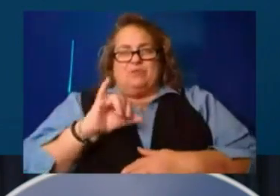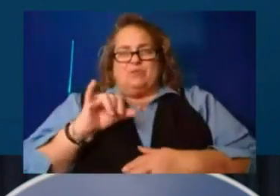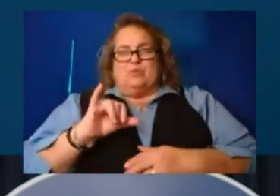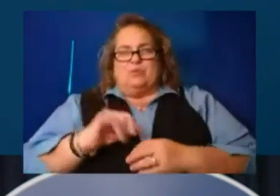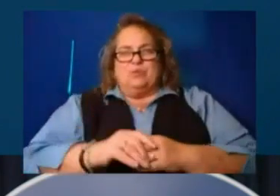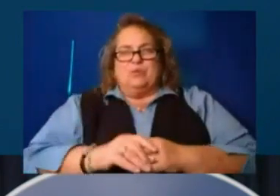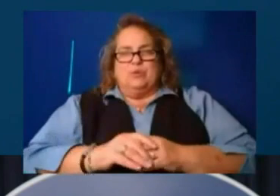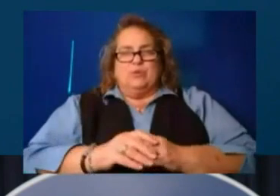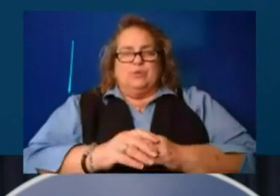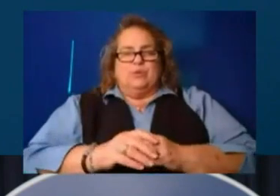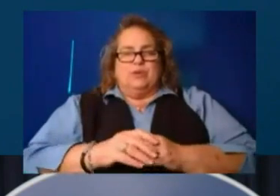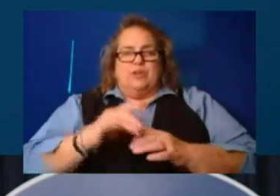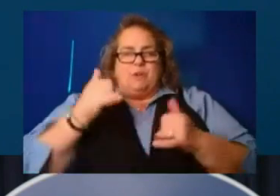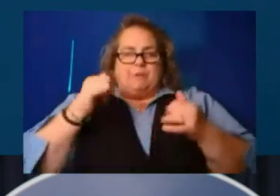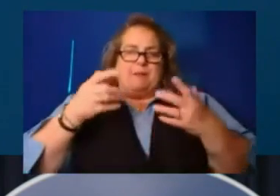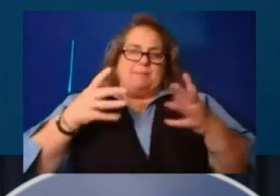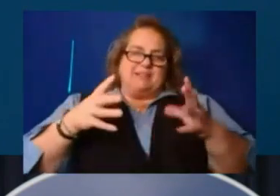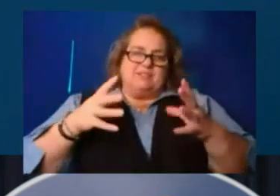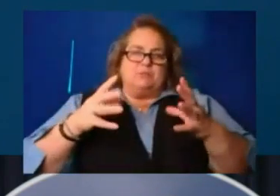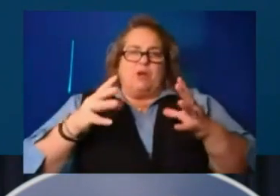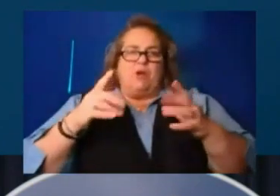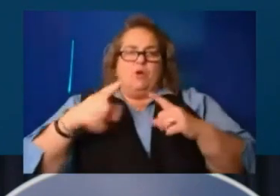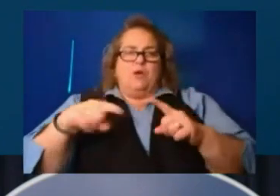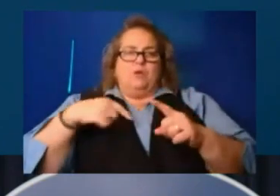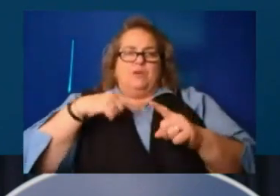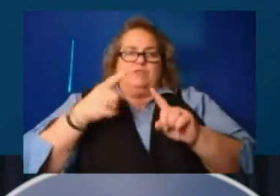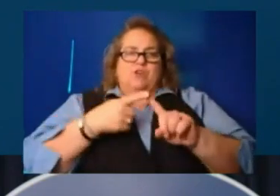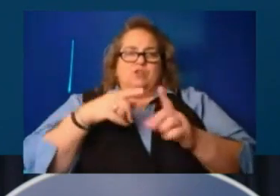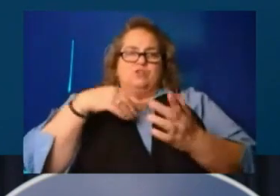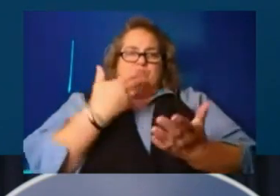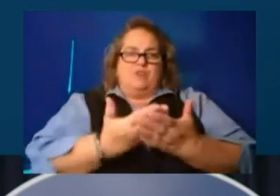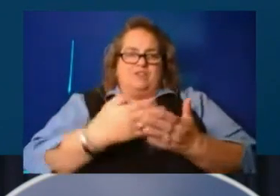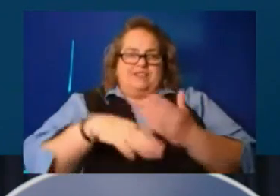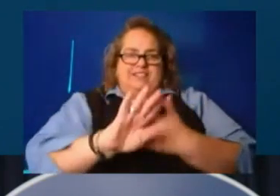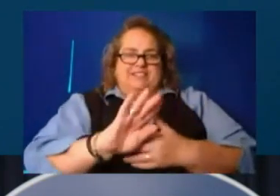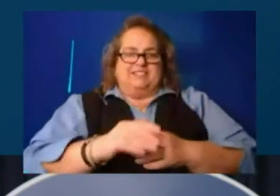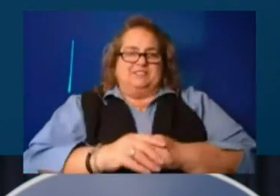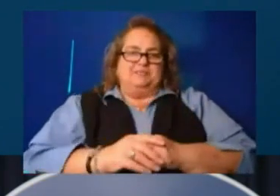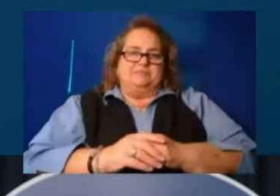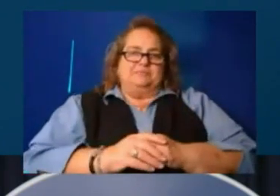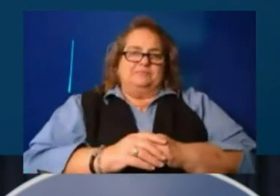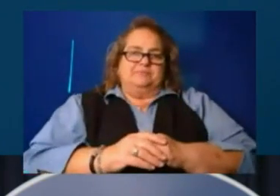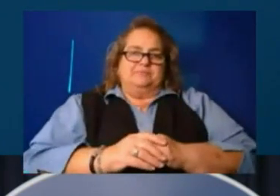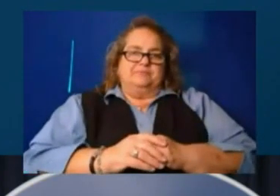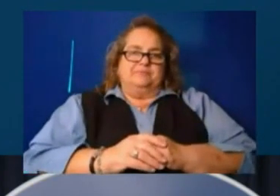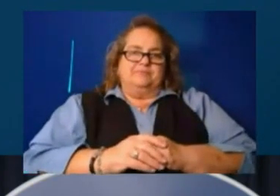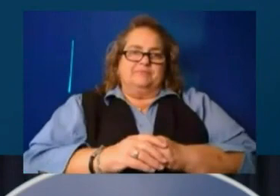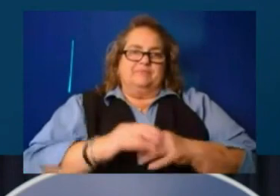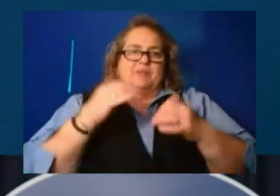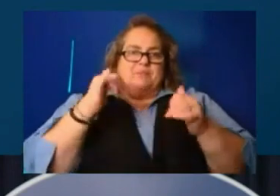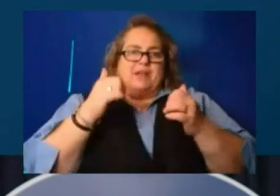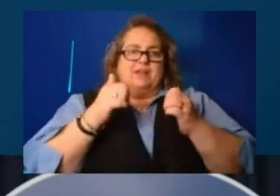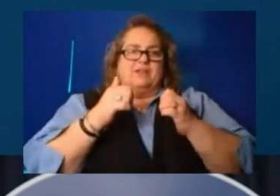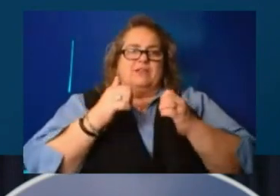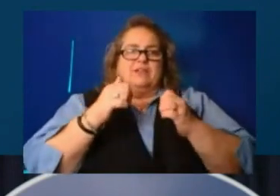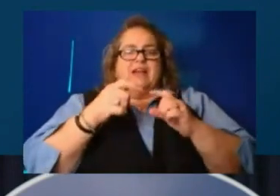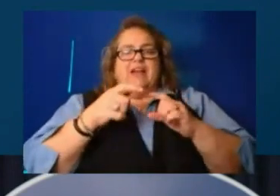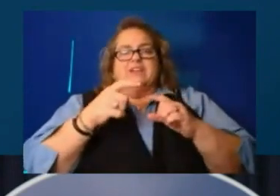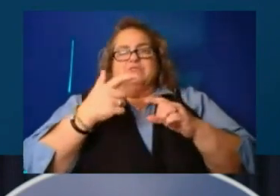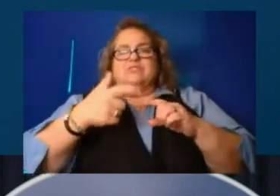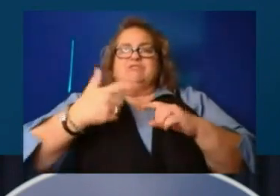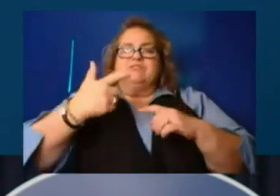they were playing basketball when we first walked in, um, playing with each, uh, hanging out with each other.